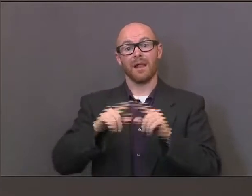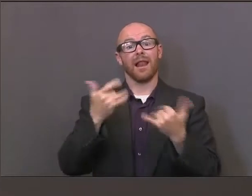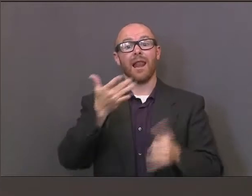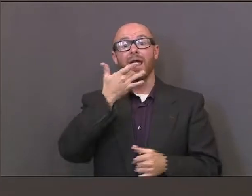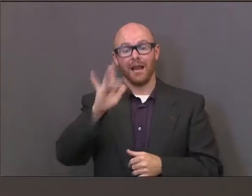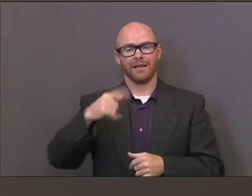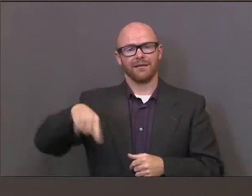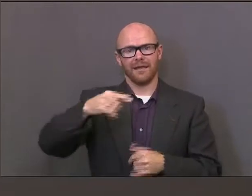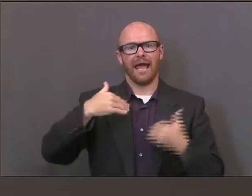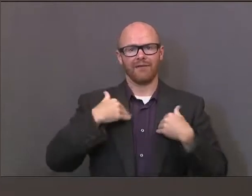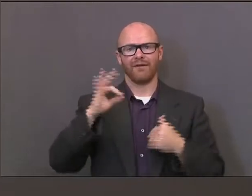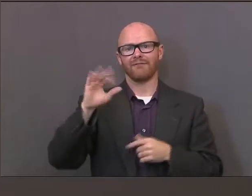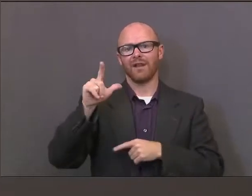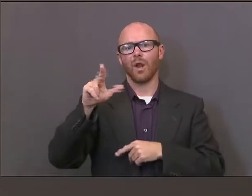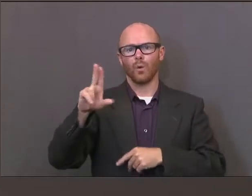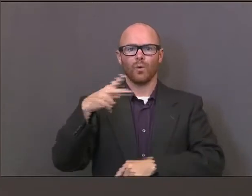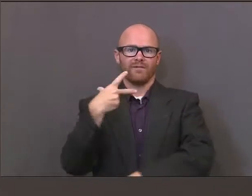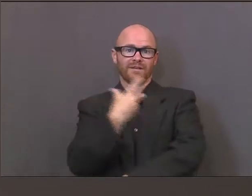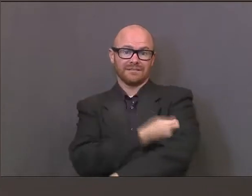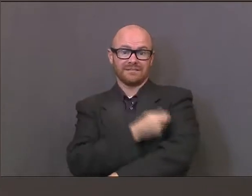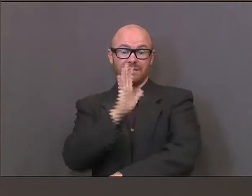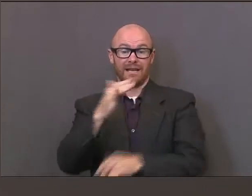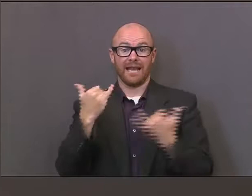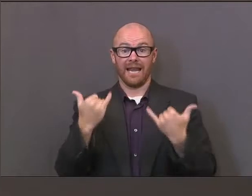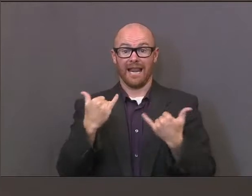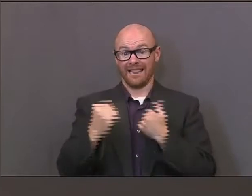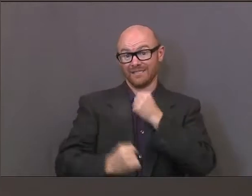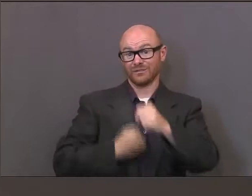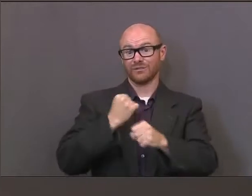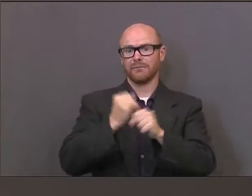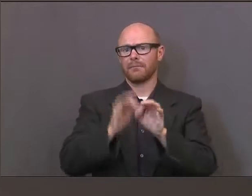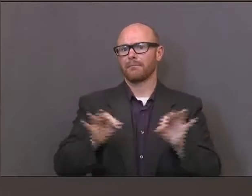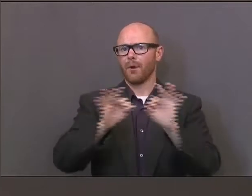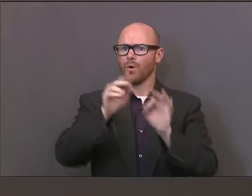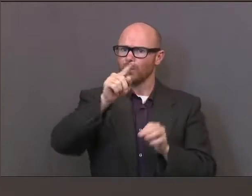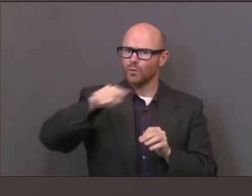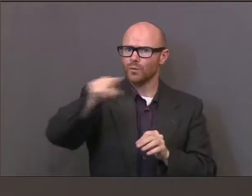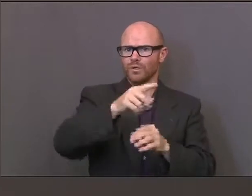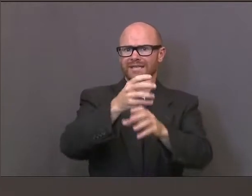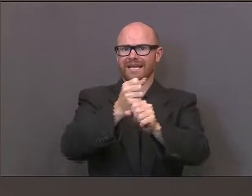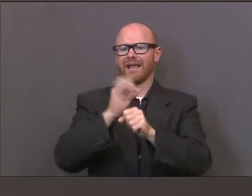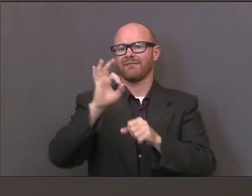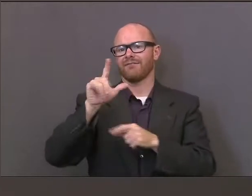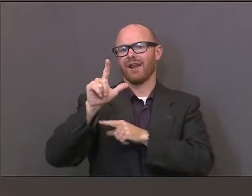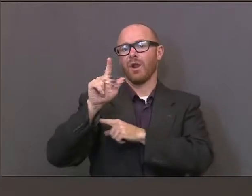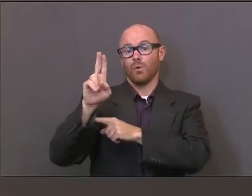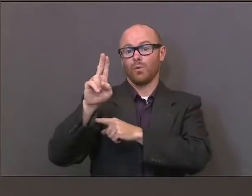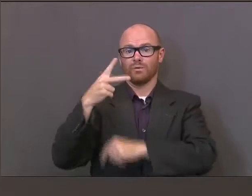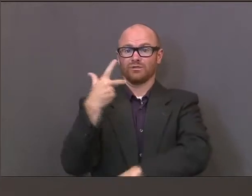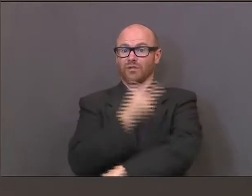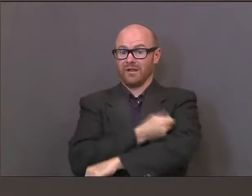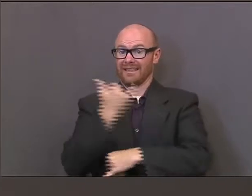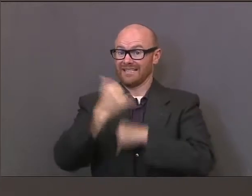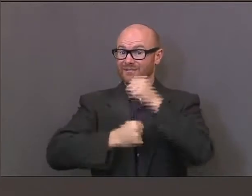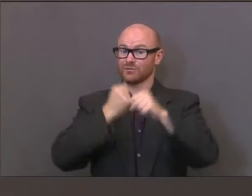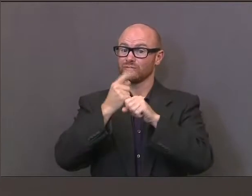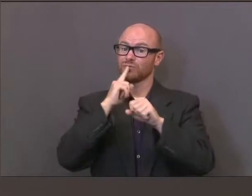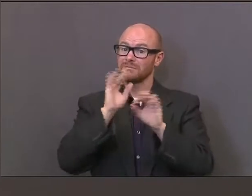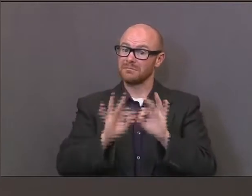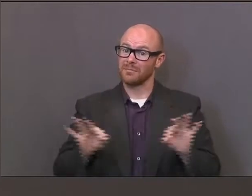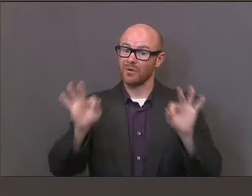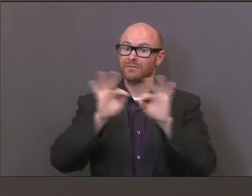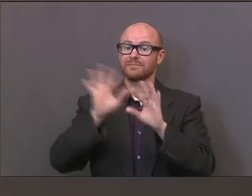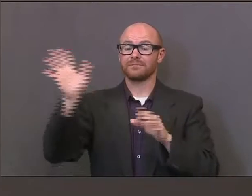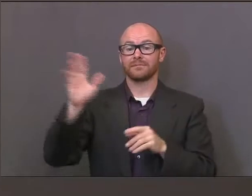so it's really important now more than ever to get vaccinated against the flu this fall. Pharmacies are